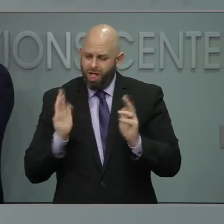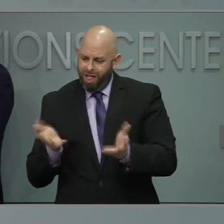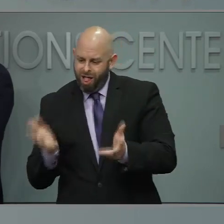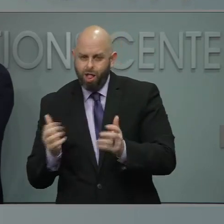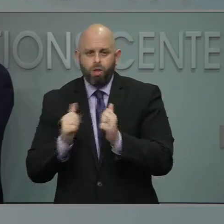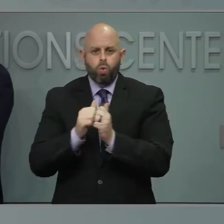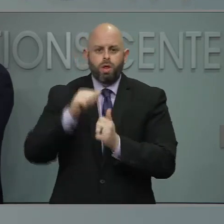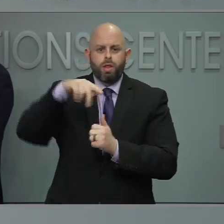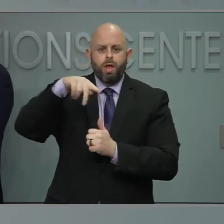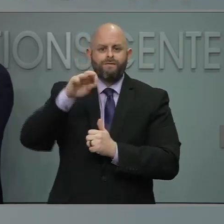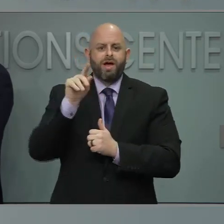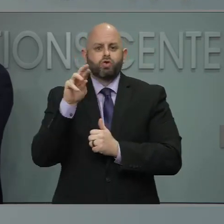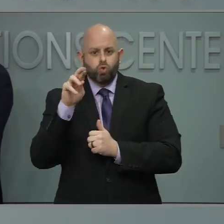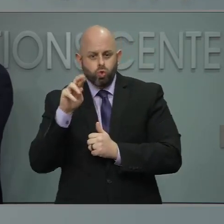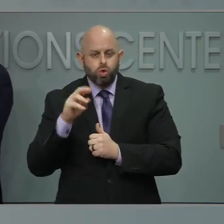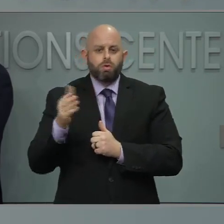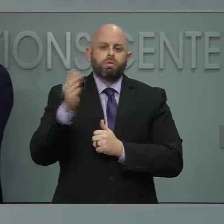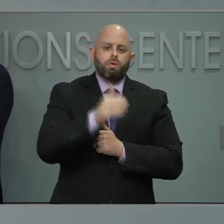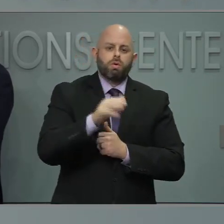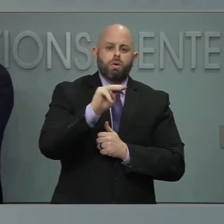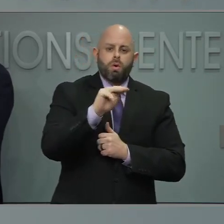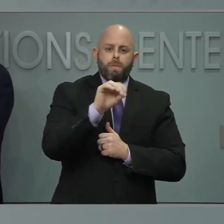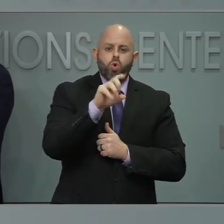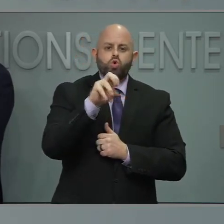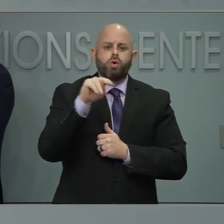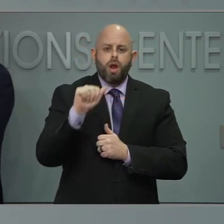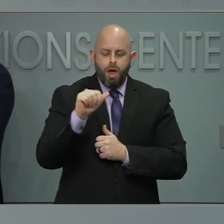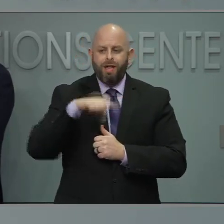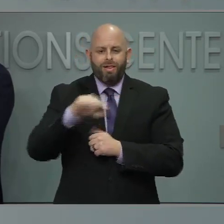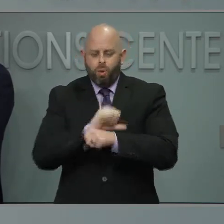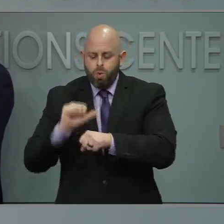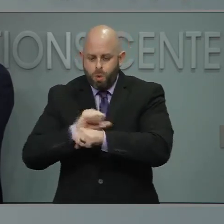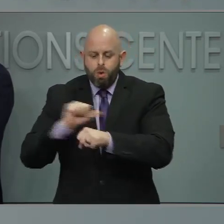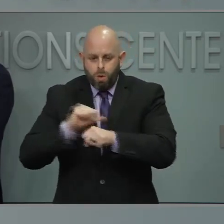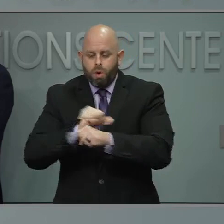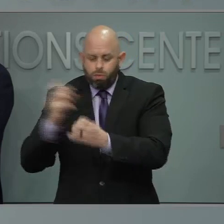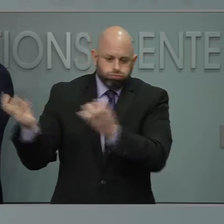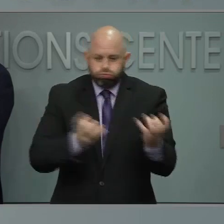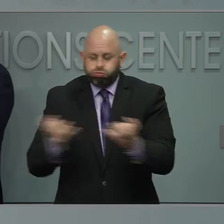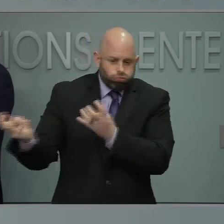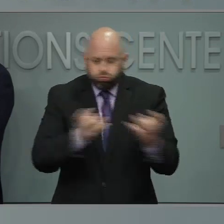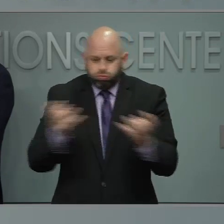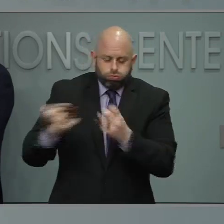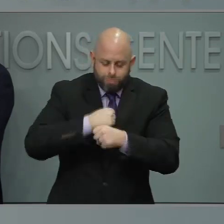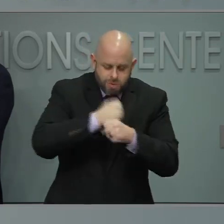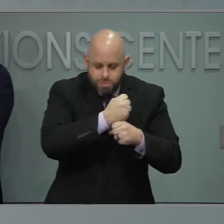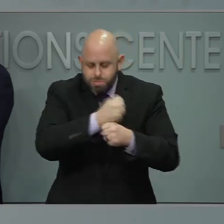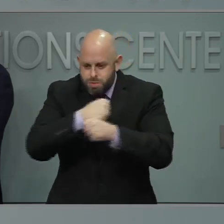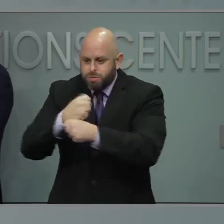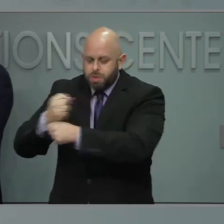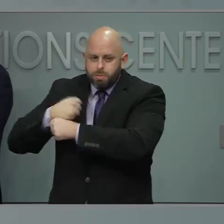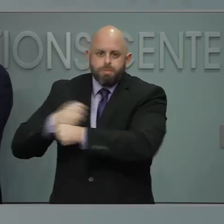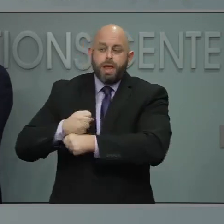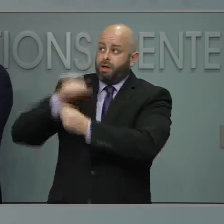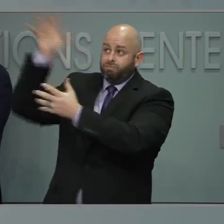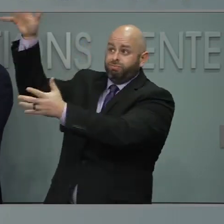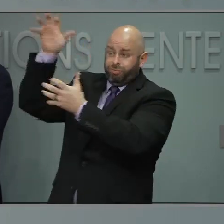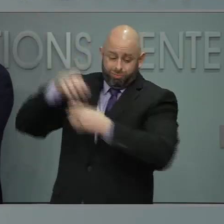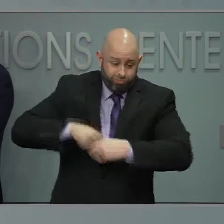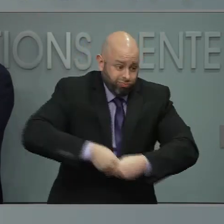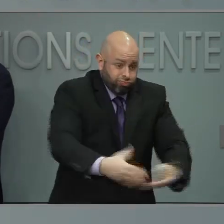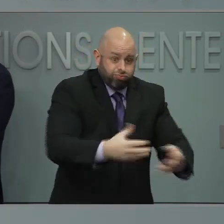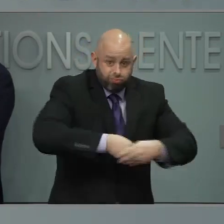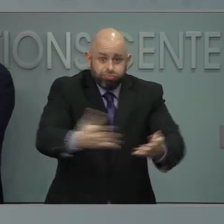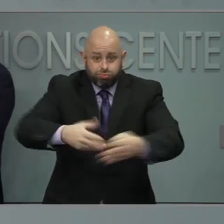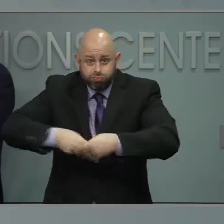increase and what they have been doing is distributing vaccines to the states based on population.